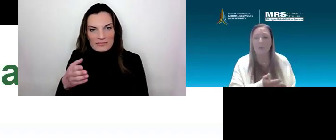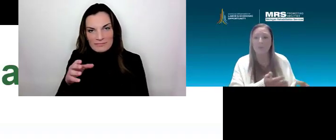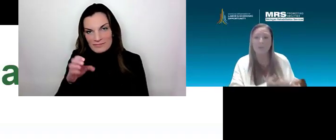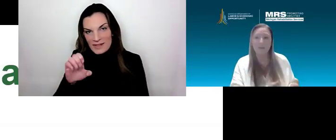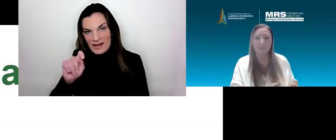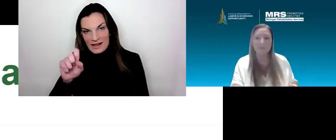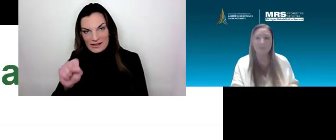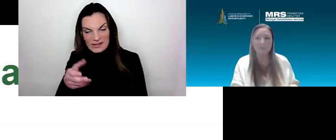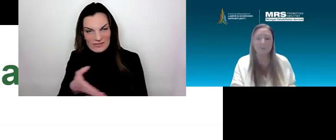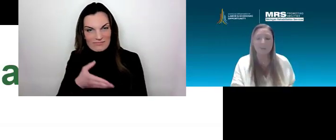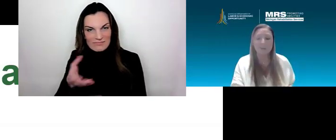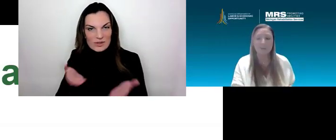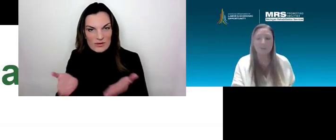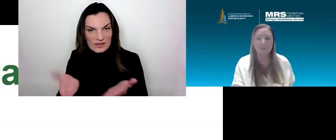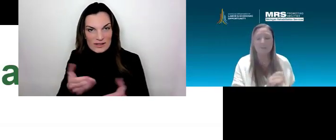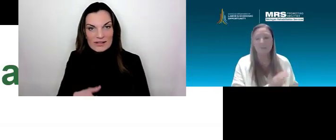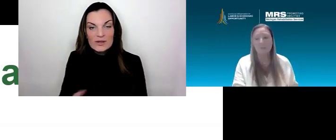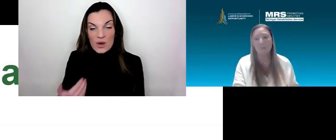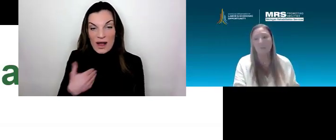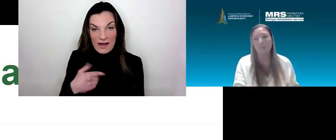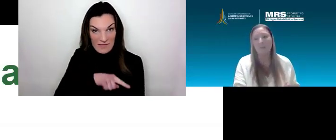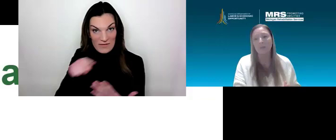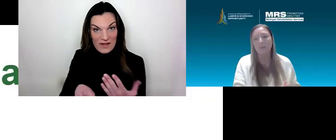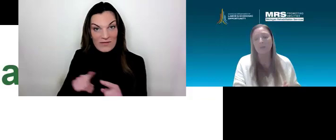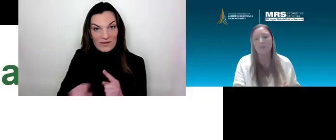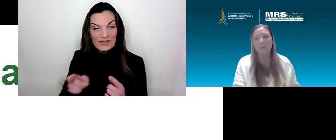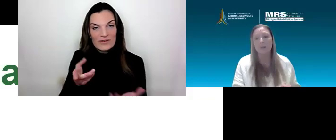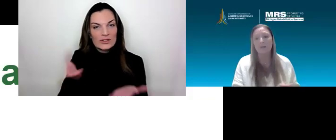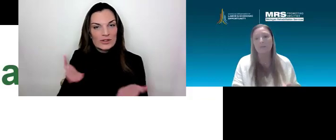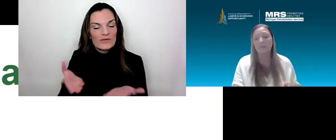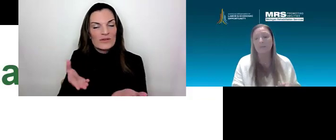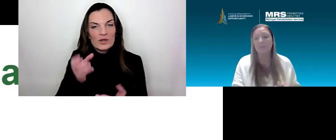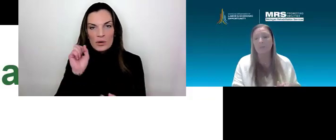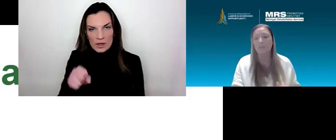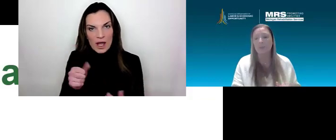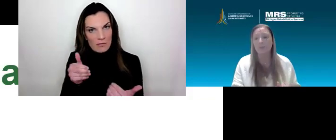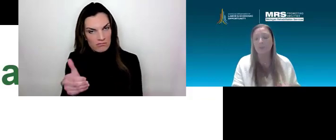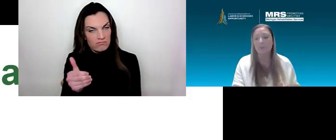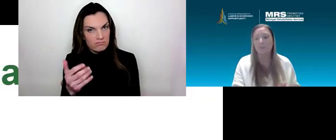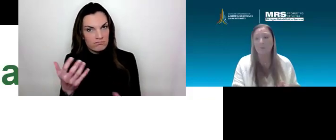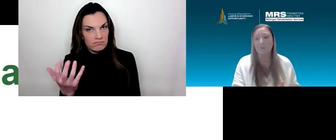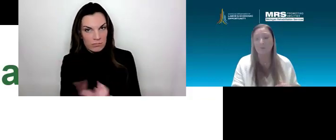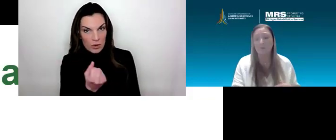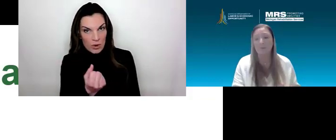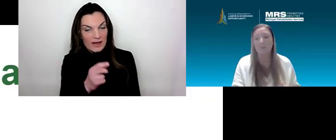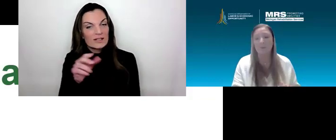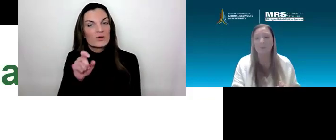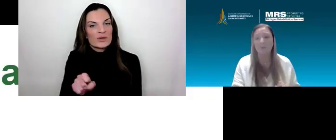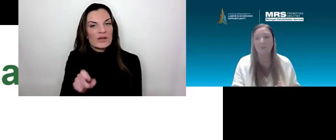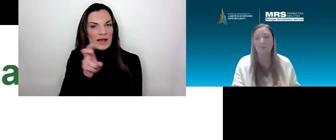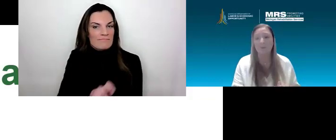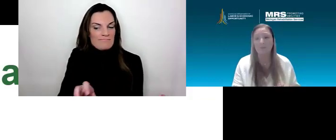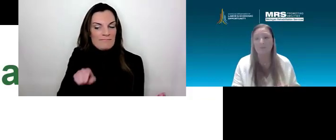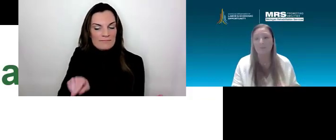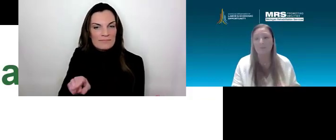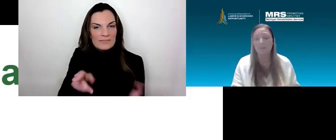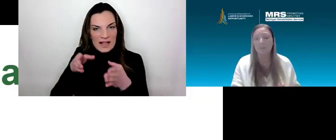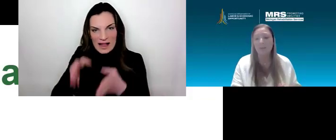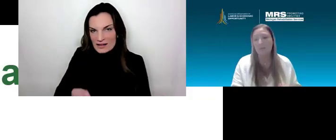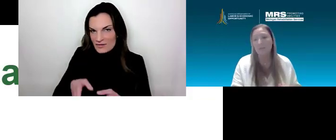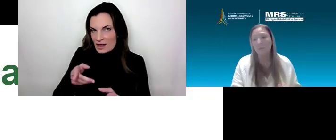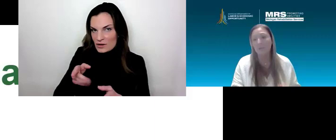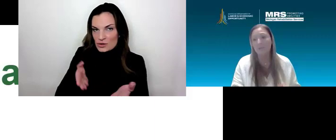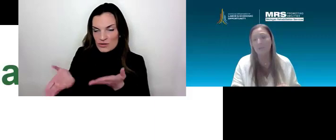got your five Pre-ETS services that you can utilize, but then you can also move over to the individualized services.